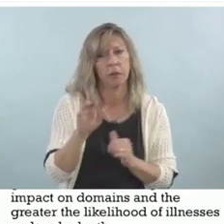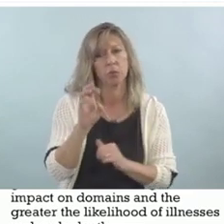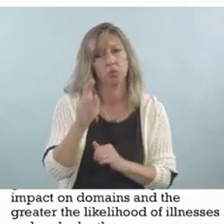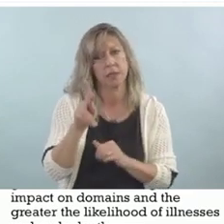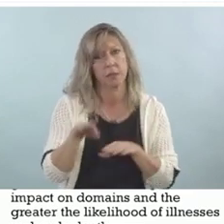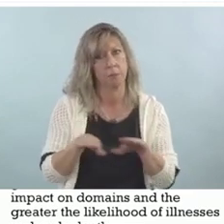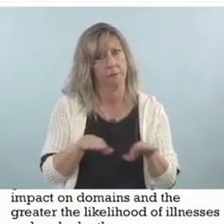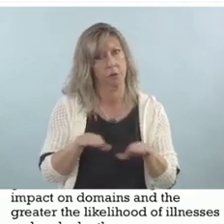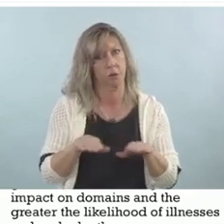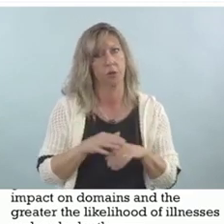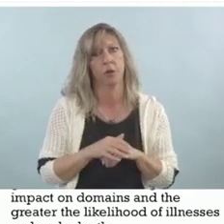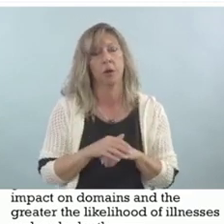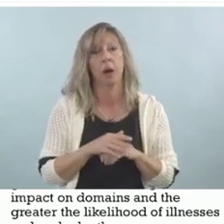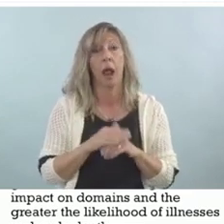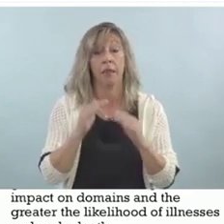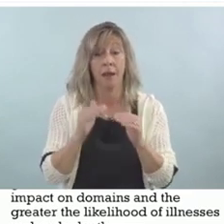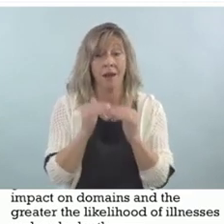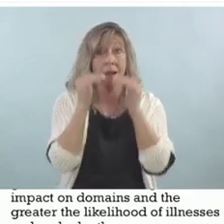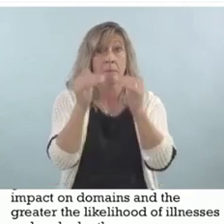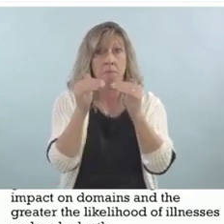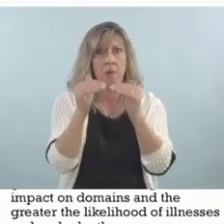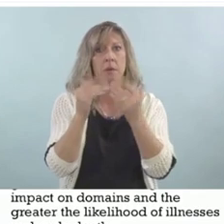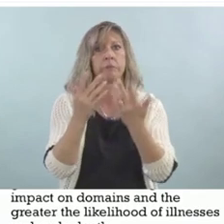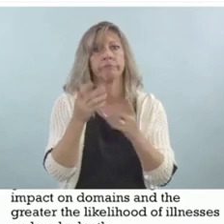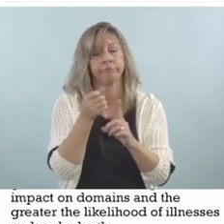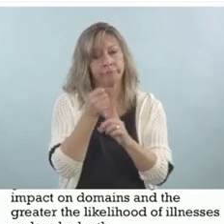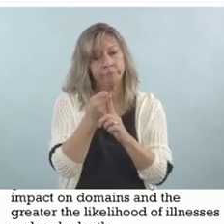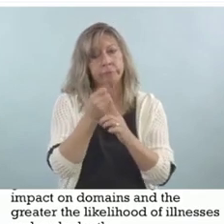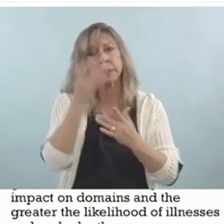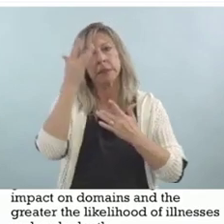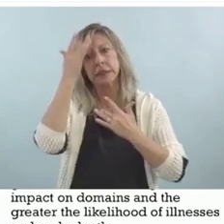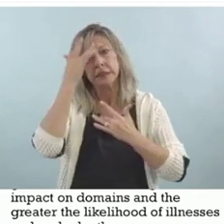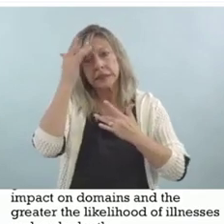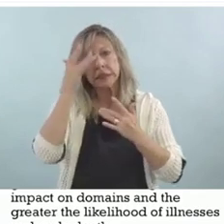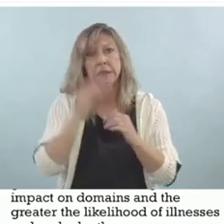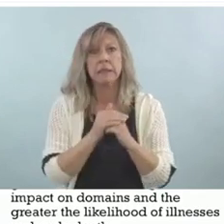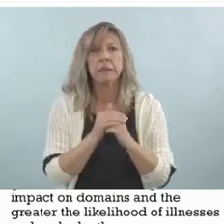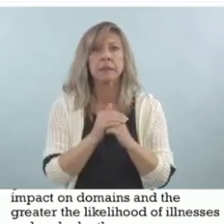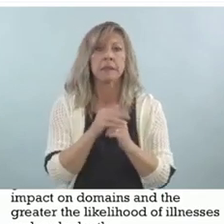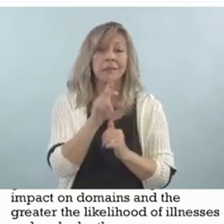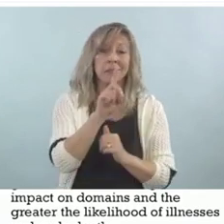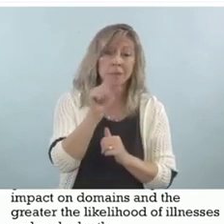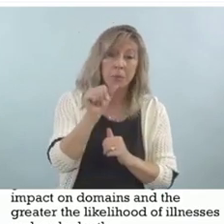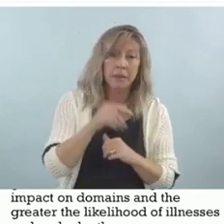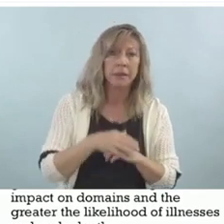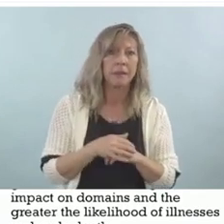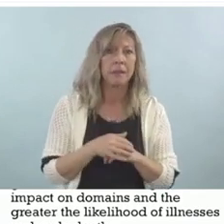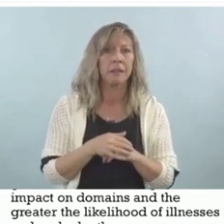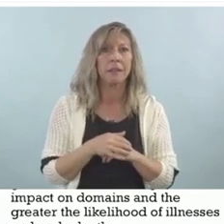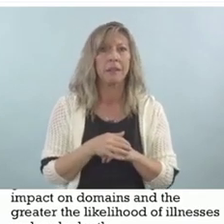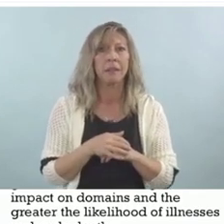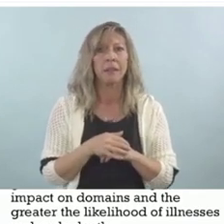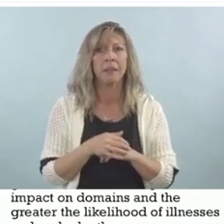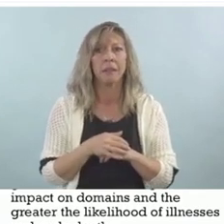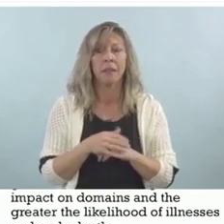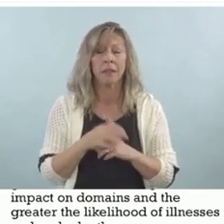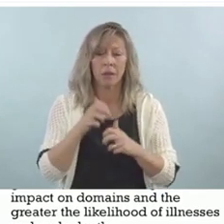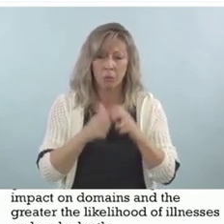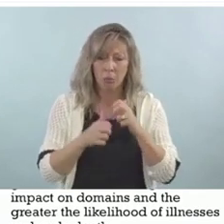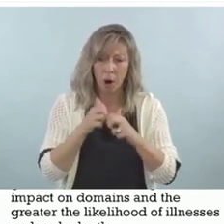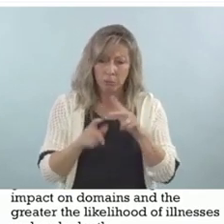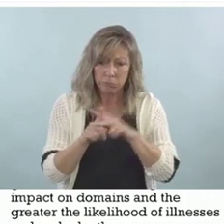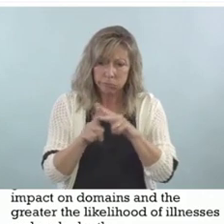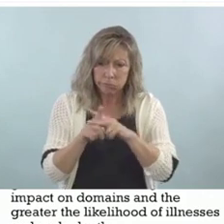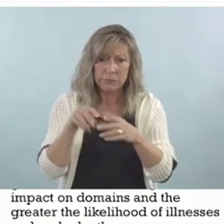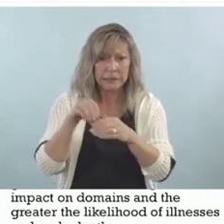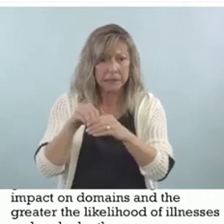And then at the next stage up, we see disease, disability, social problems. And then at the final